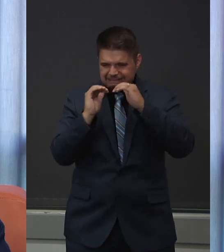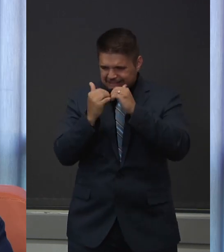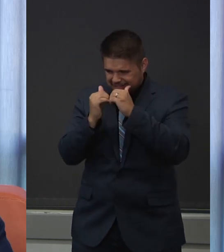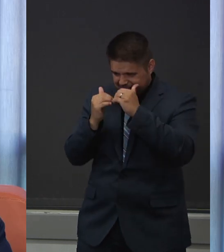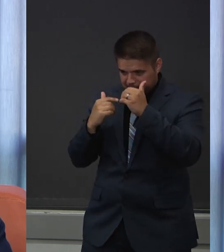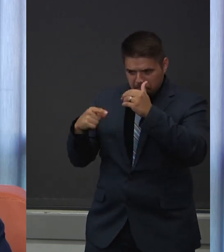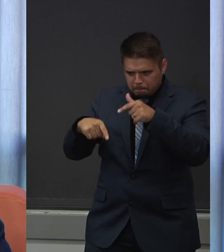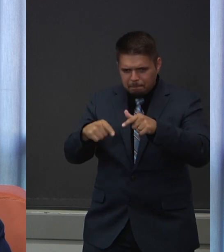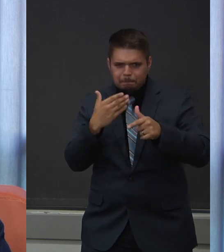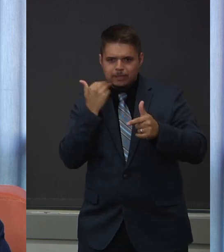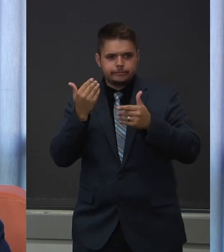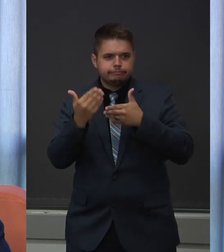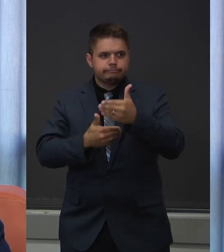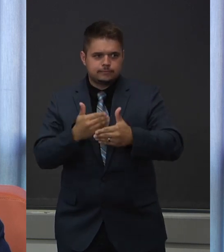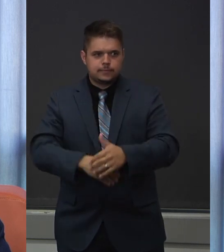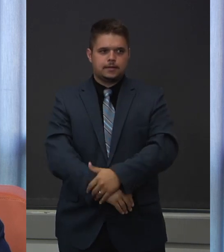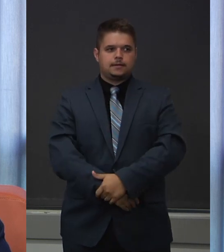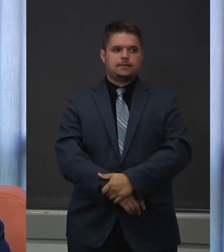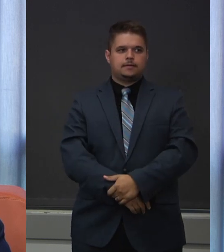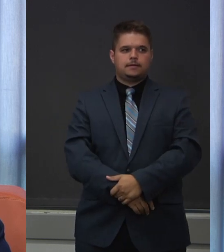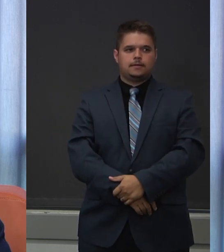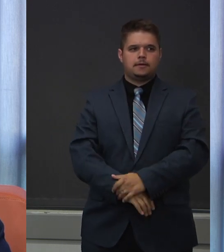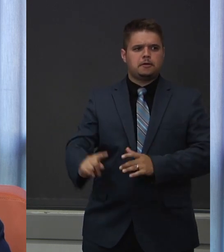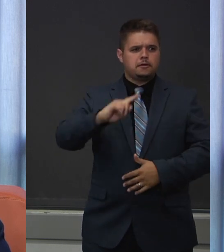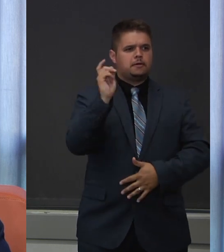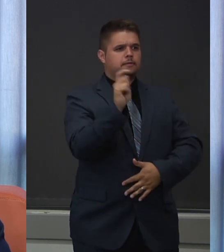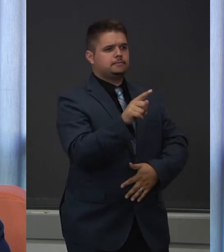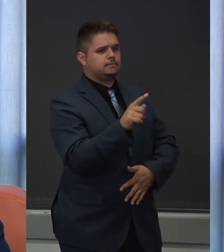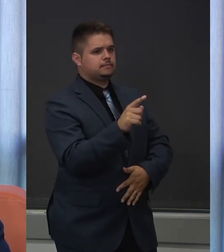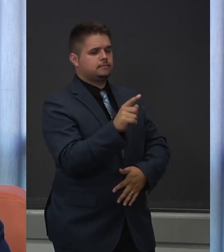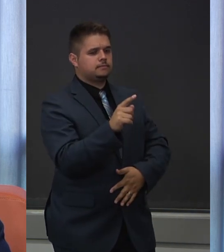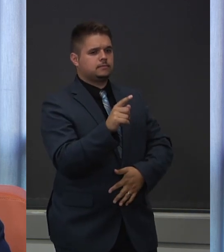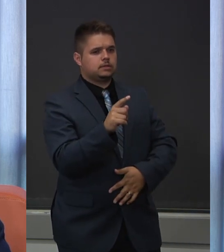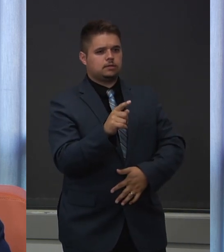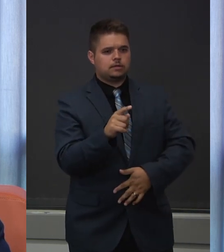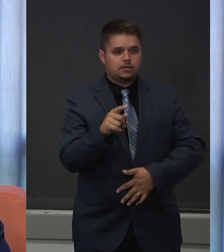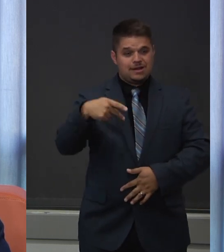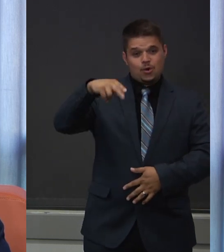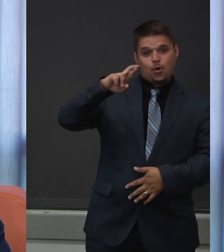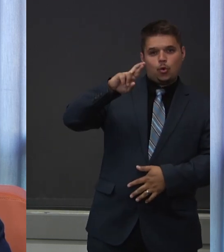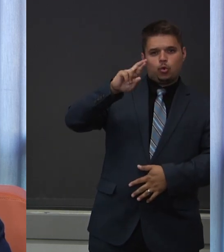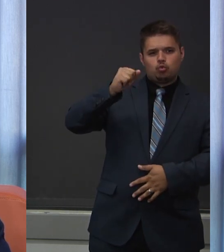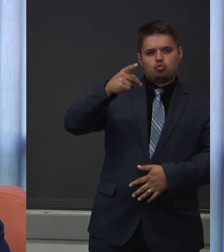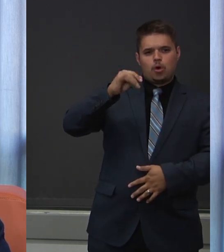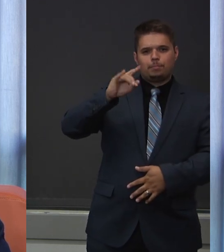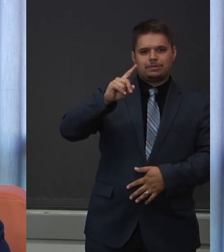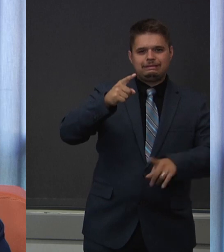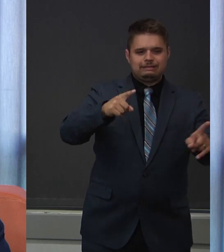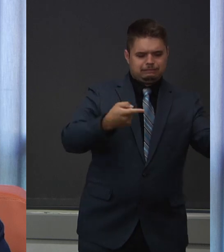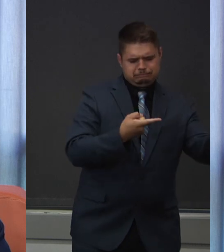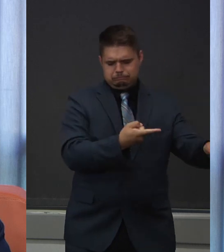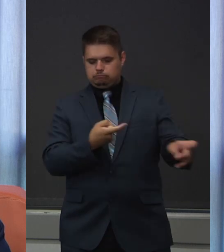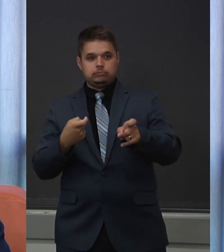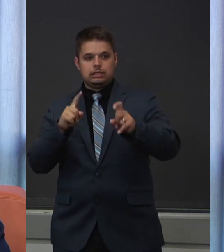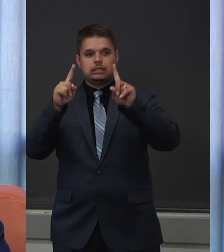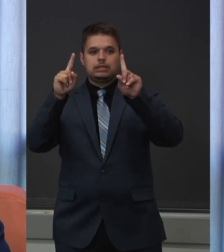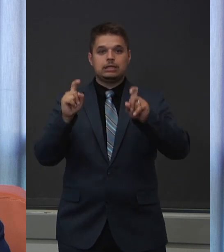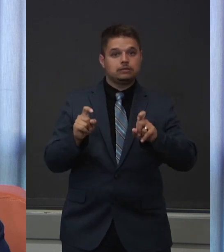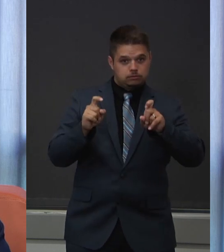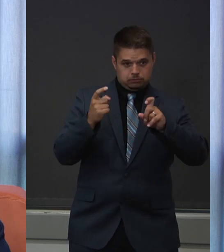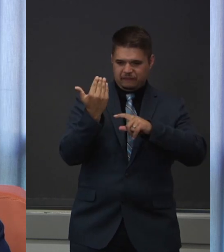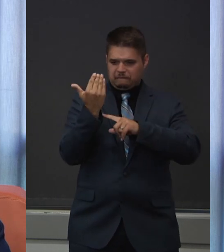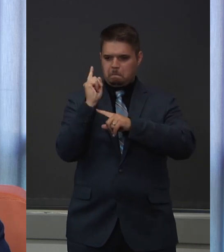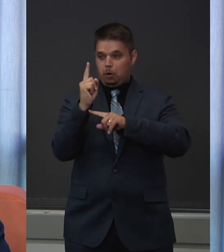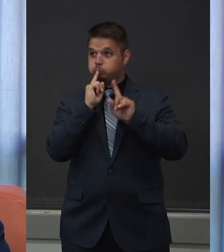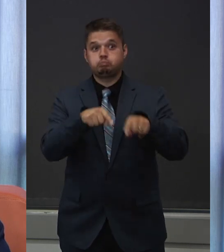Lisa asks, how accurate is the rapid test that gives you results in 15 minutes? Great question, and there